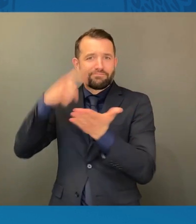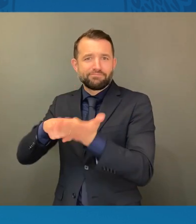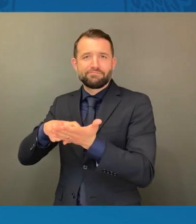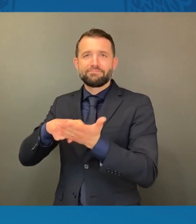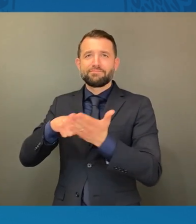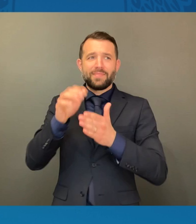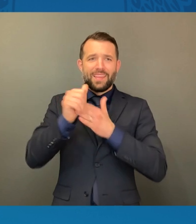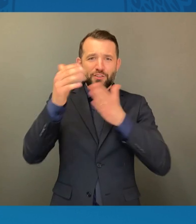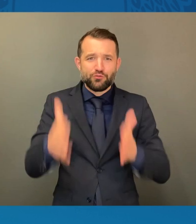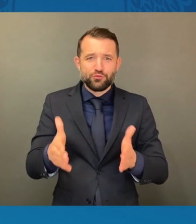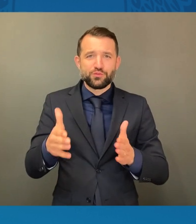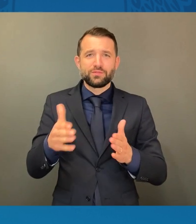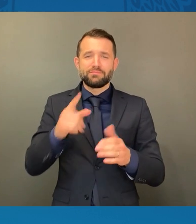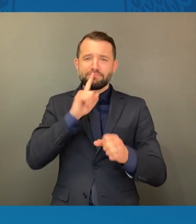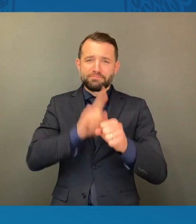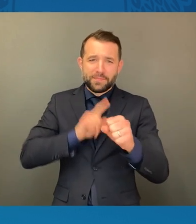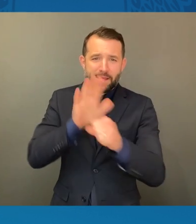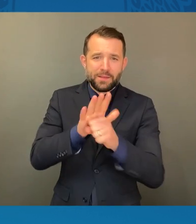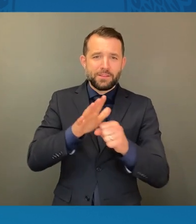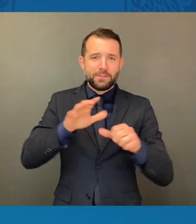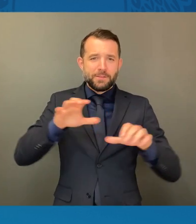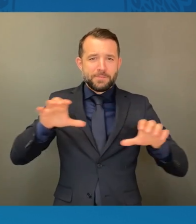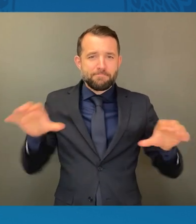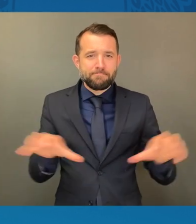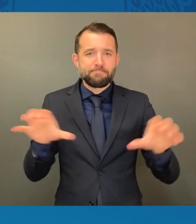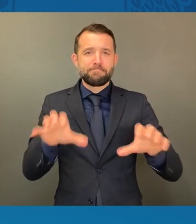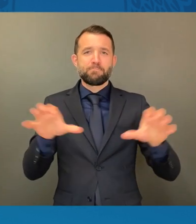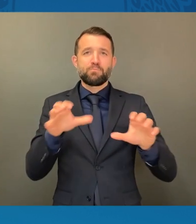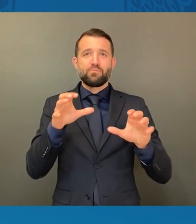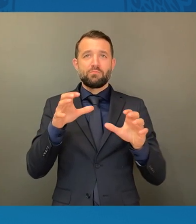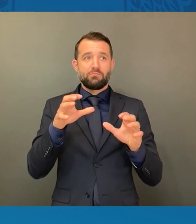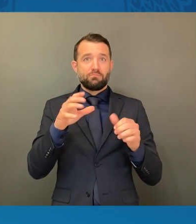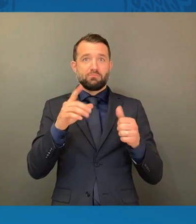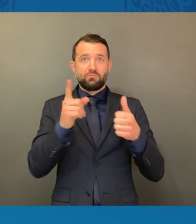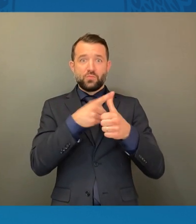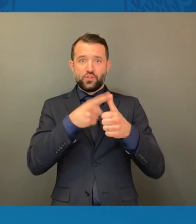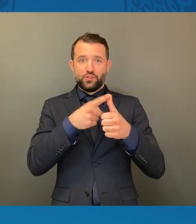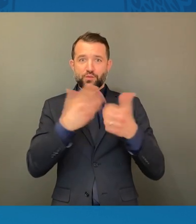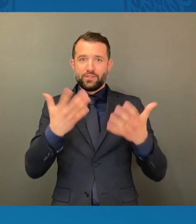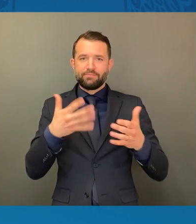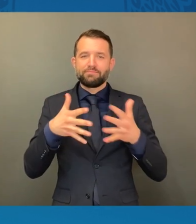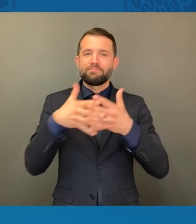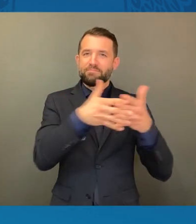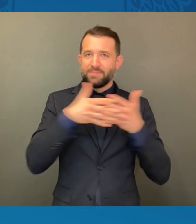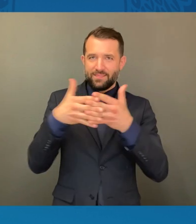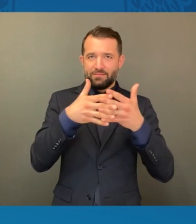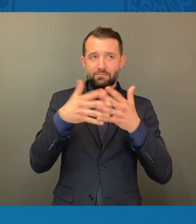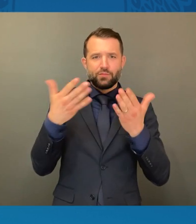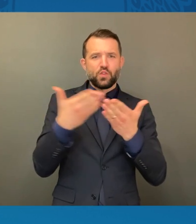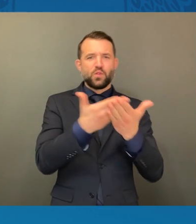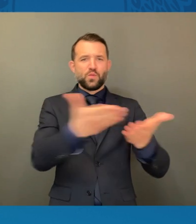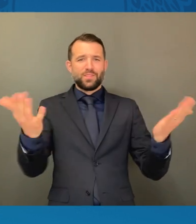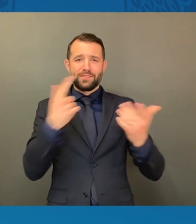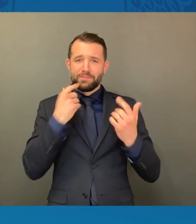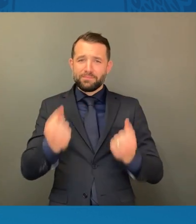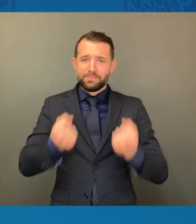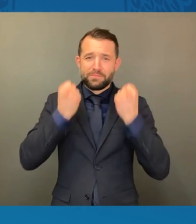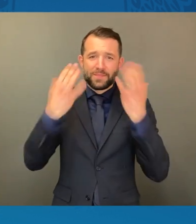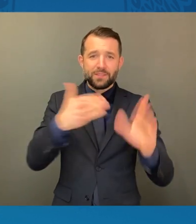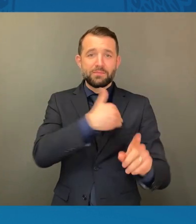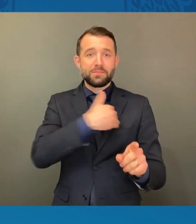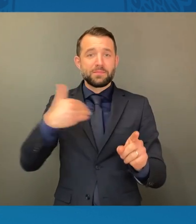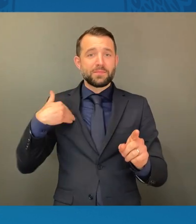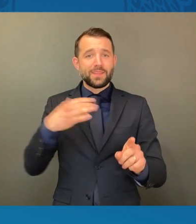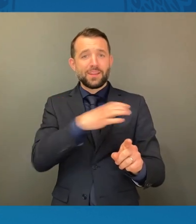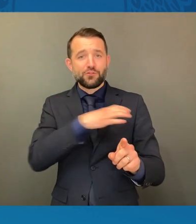friends, and American heroes, and to be with so many members of Congress, of our Cabinet,